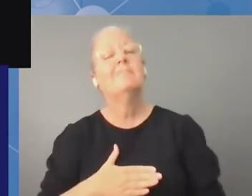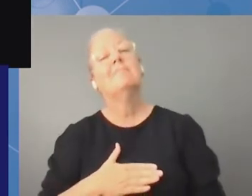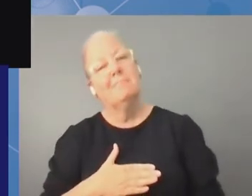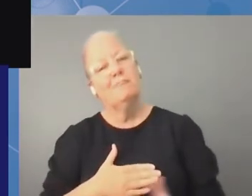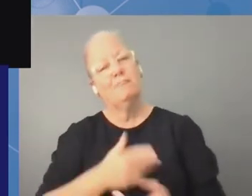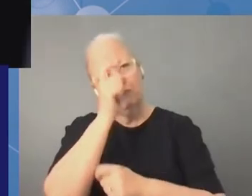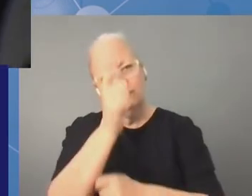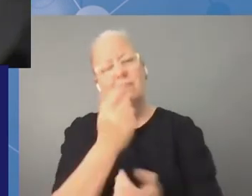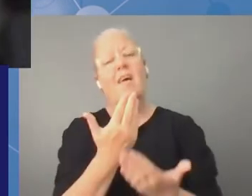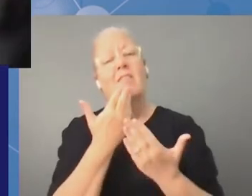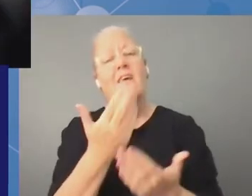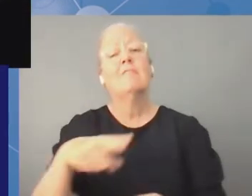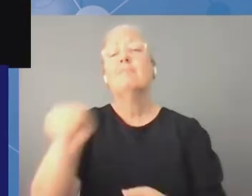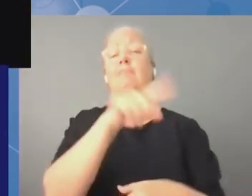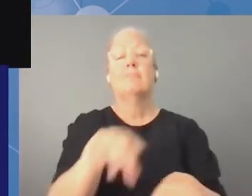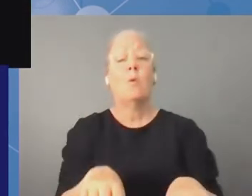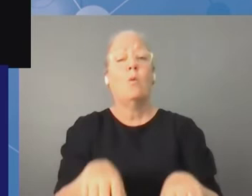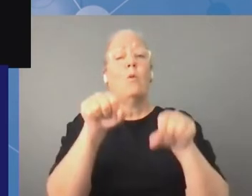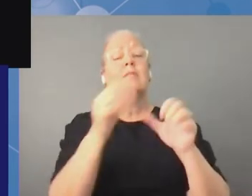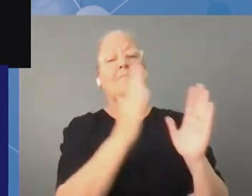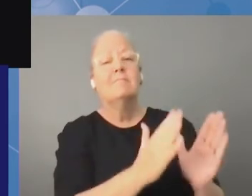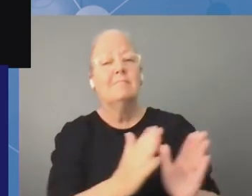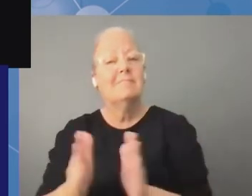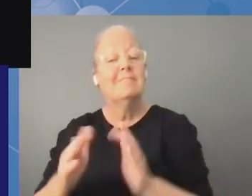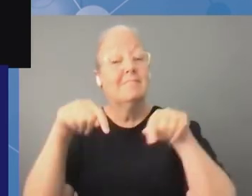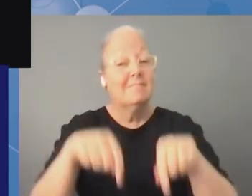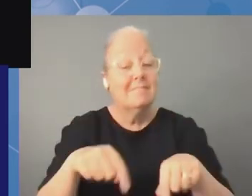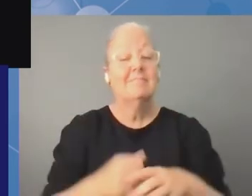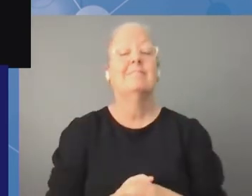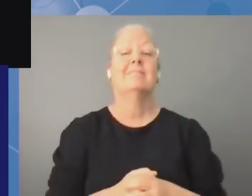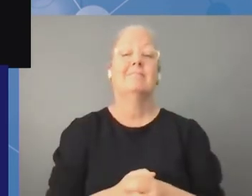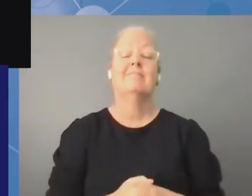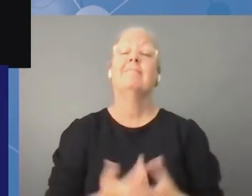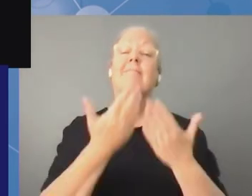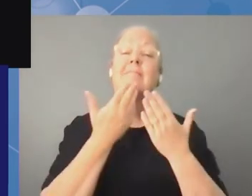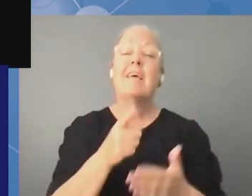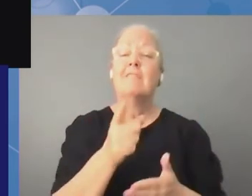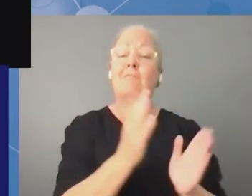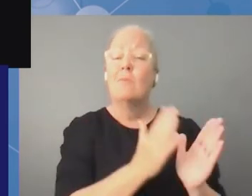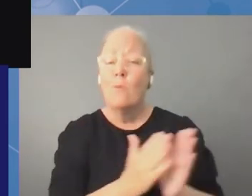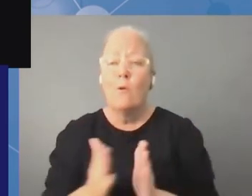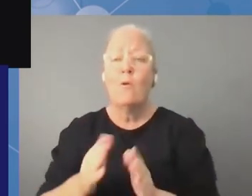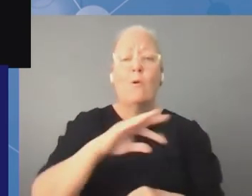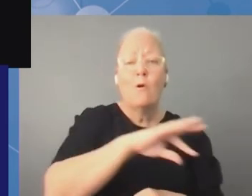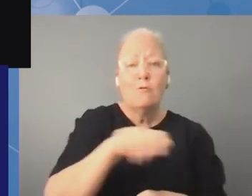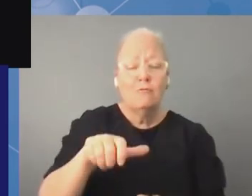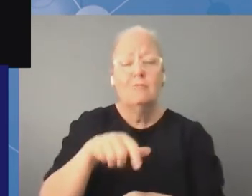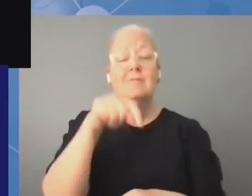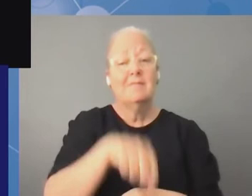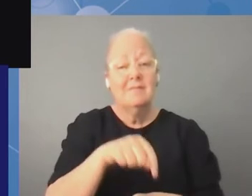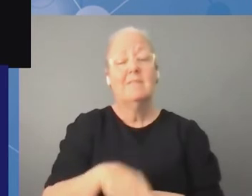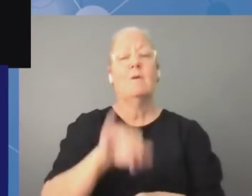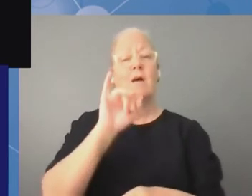country thank you to the organizers of this year's igf